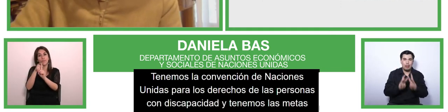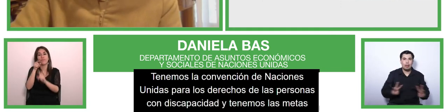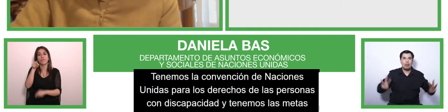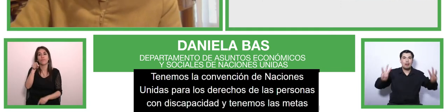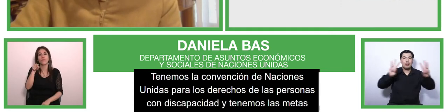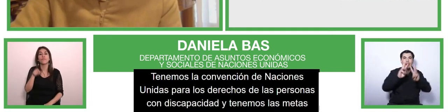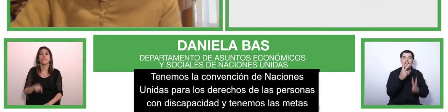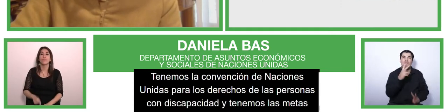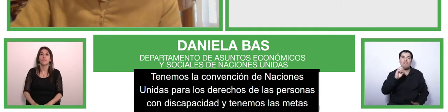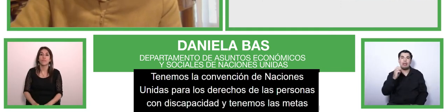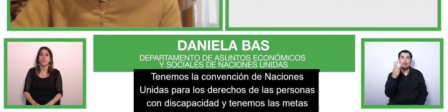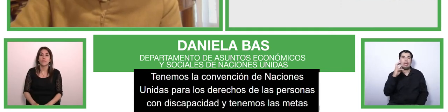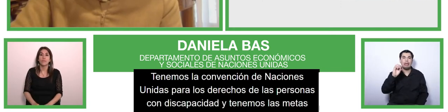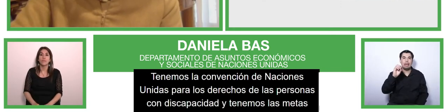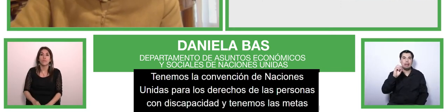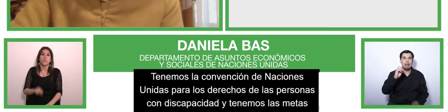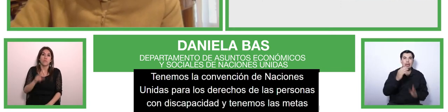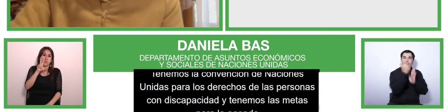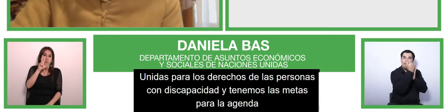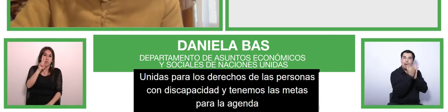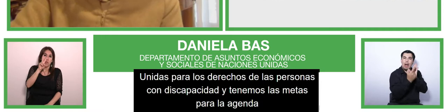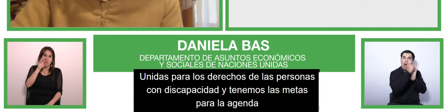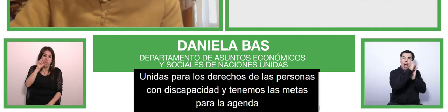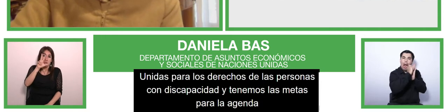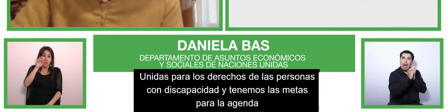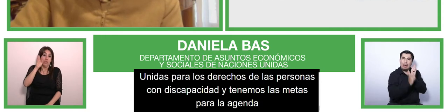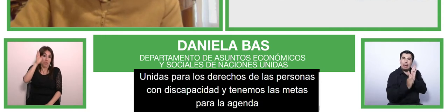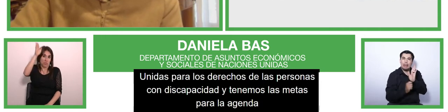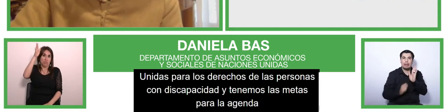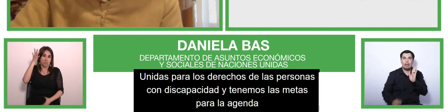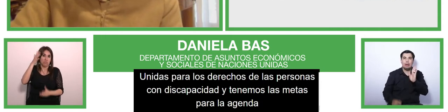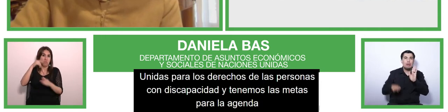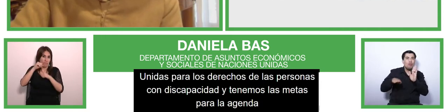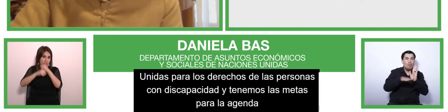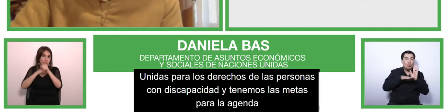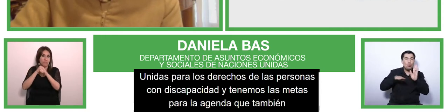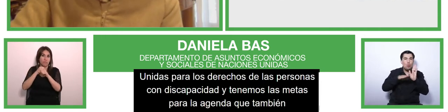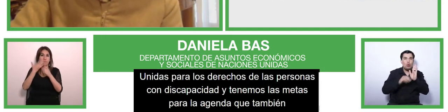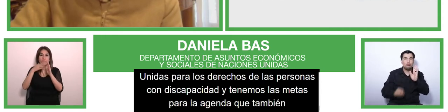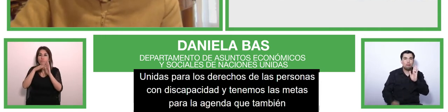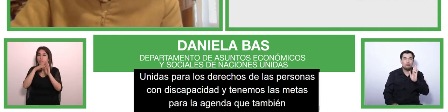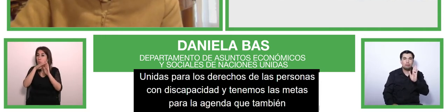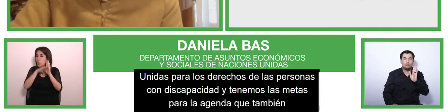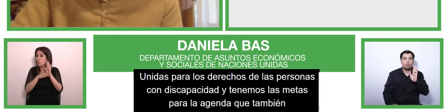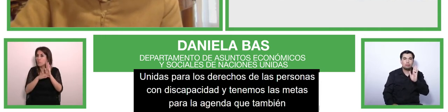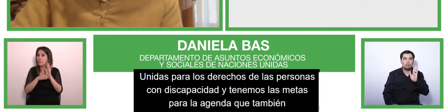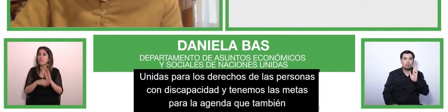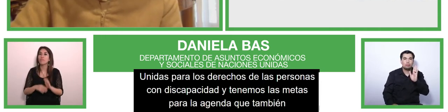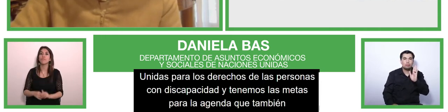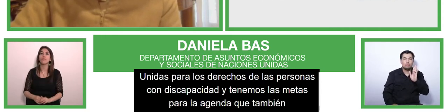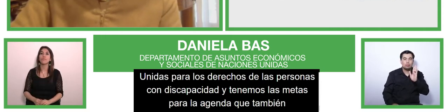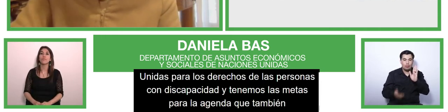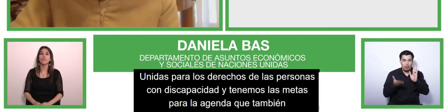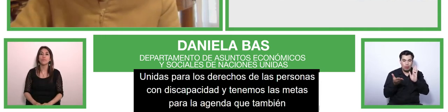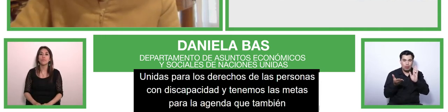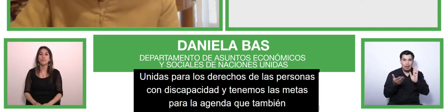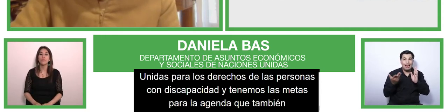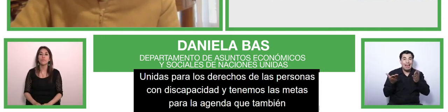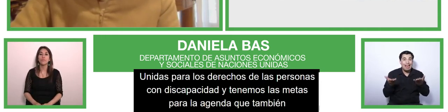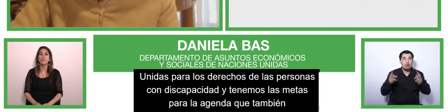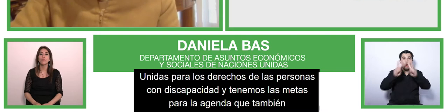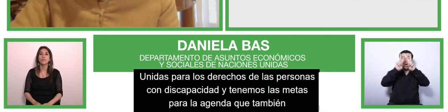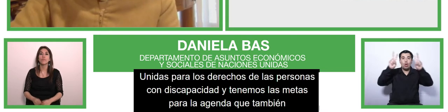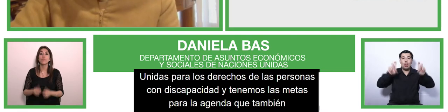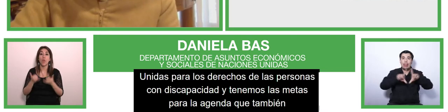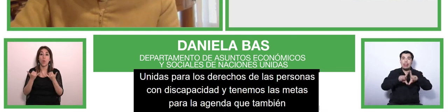that has as a motto leaving no one behind neither countries nor people and this includes